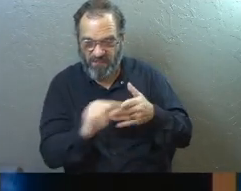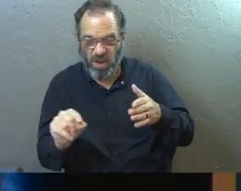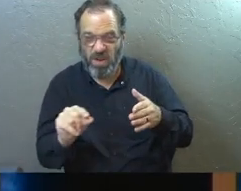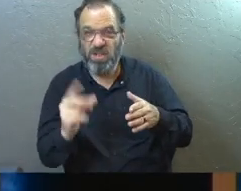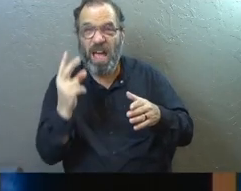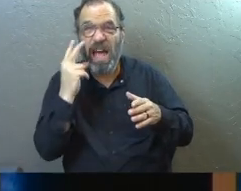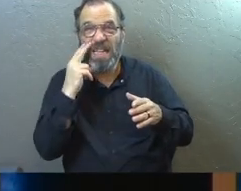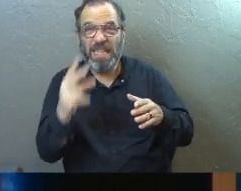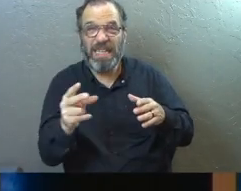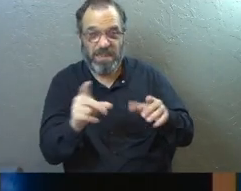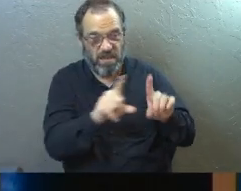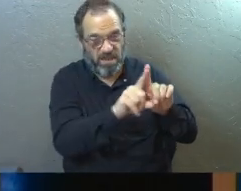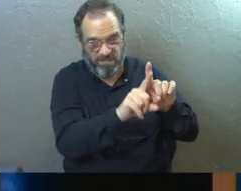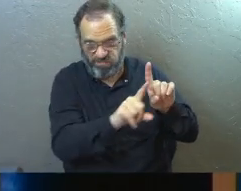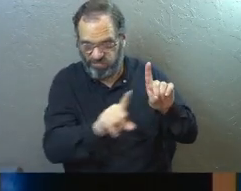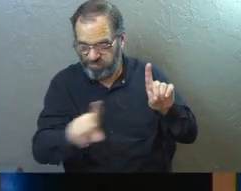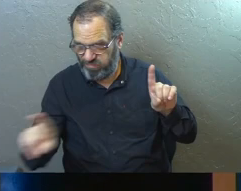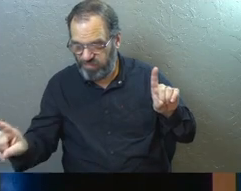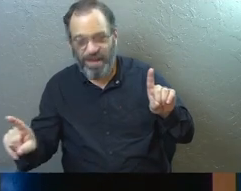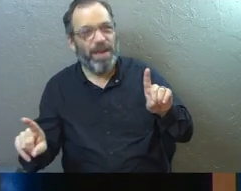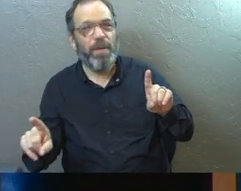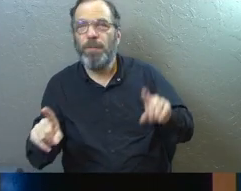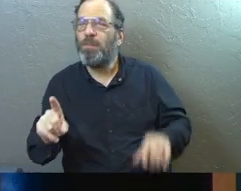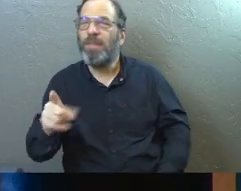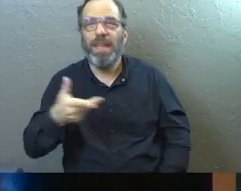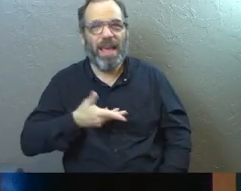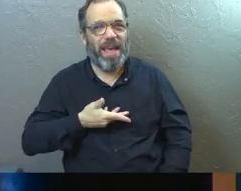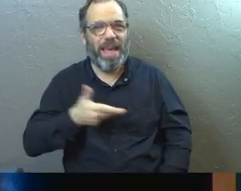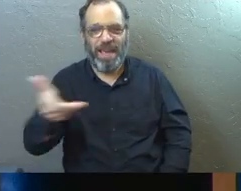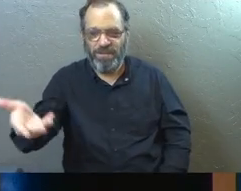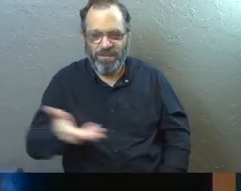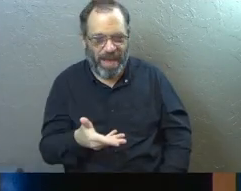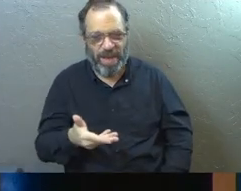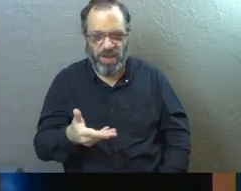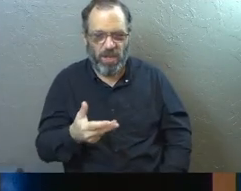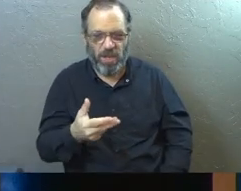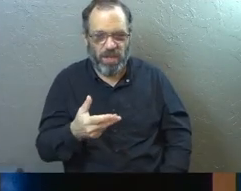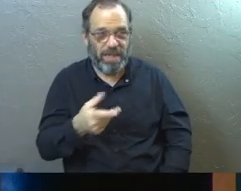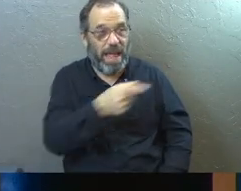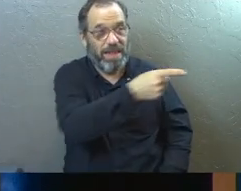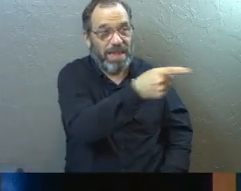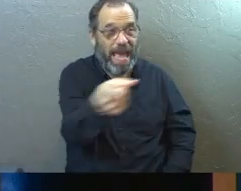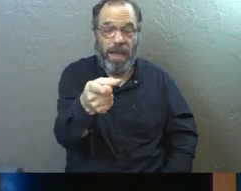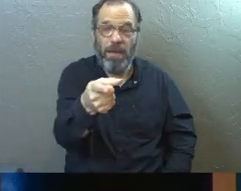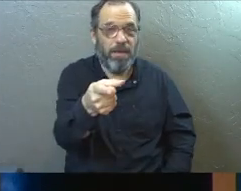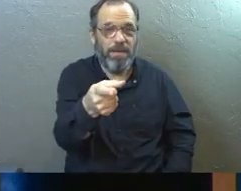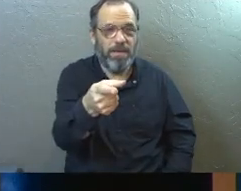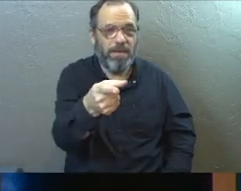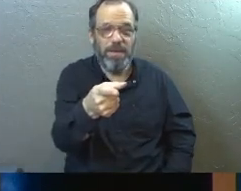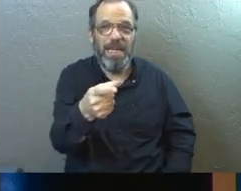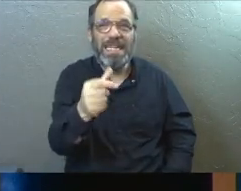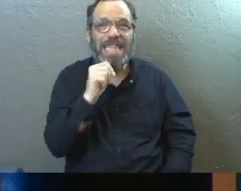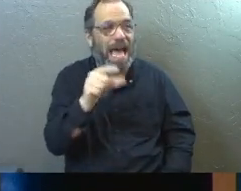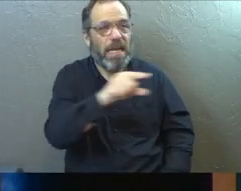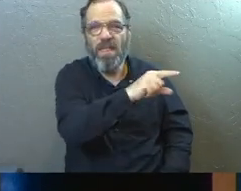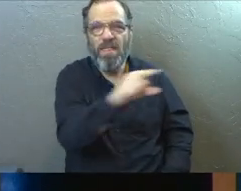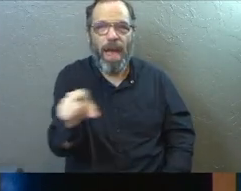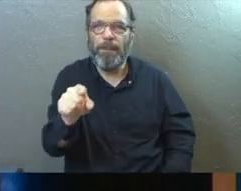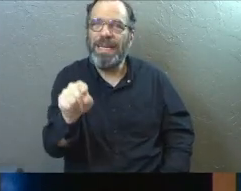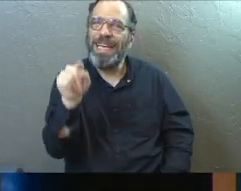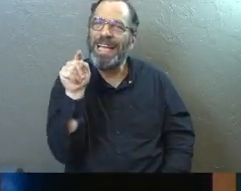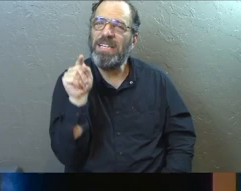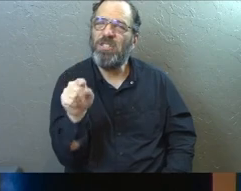is look how far you have fallen. He does not invite you ever to look how far they've fallen. That's never the point.